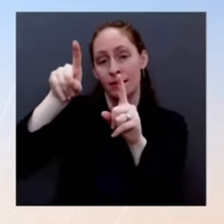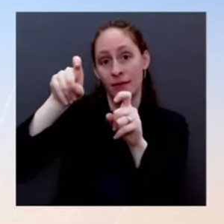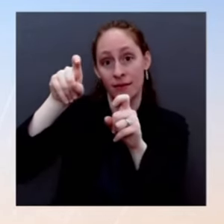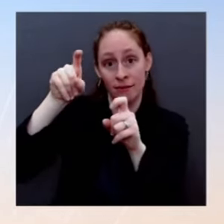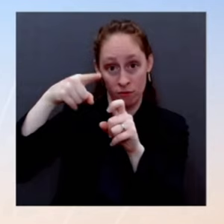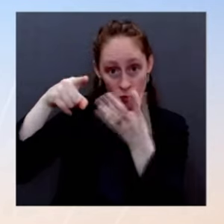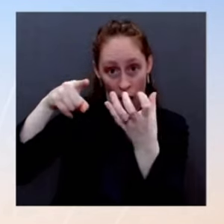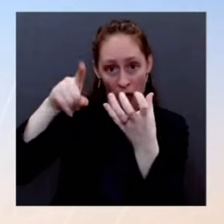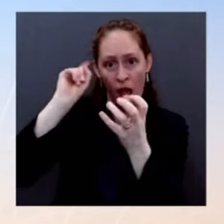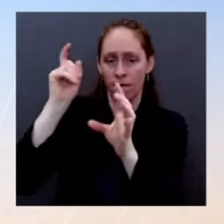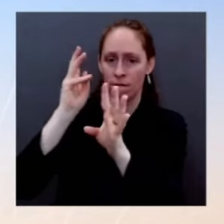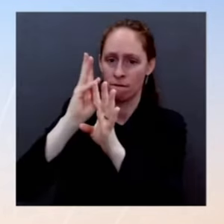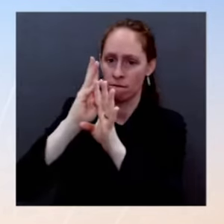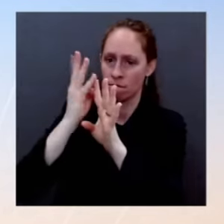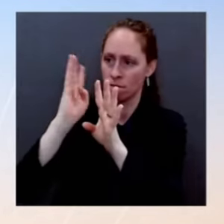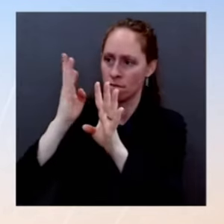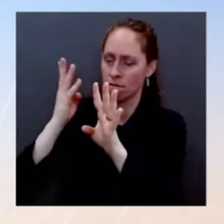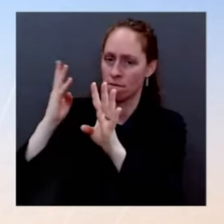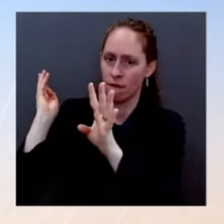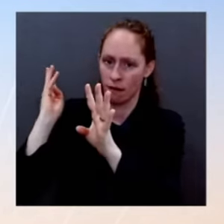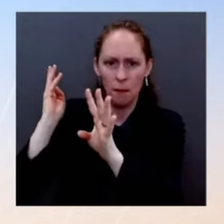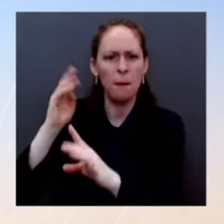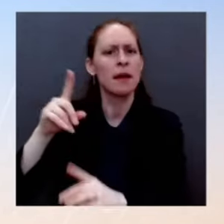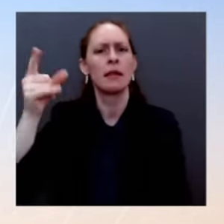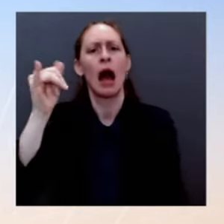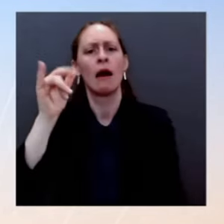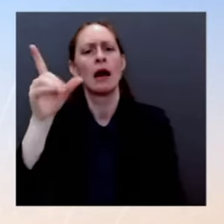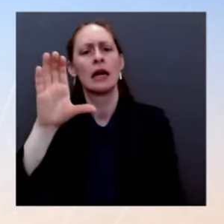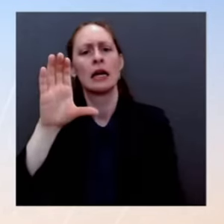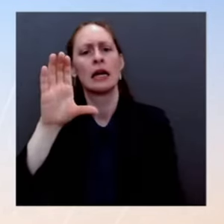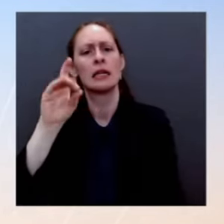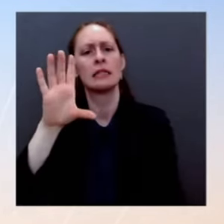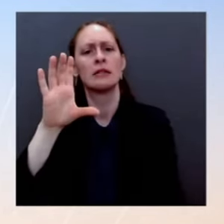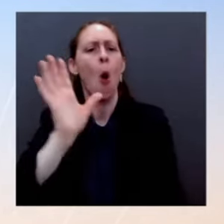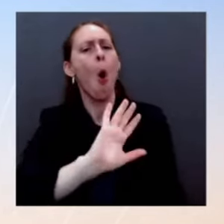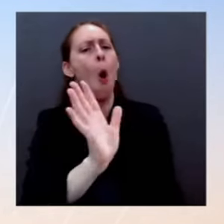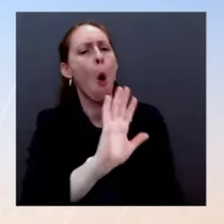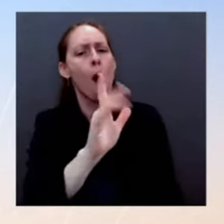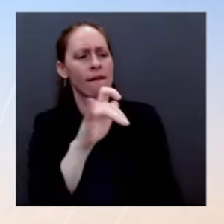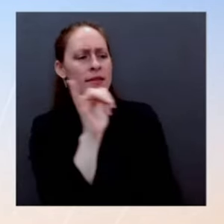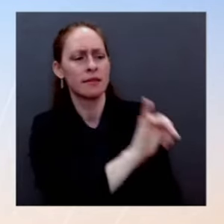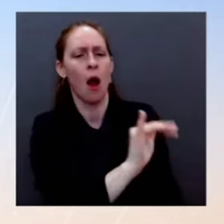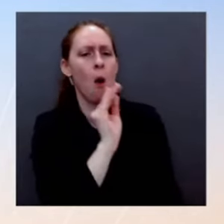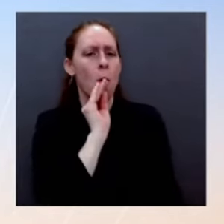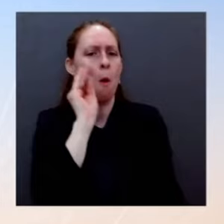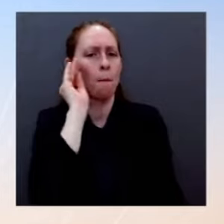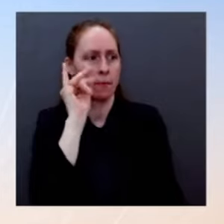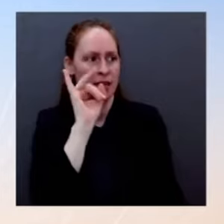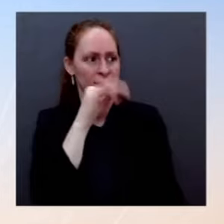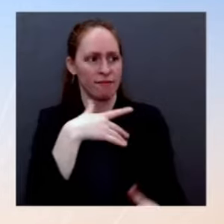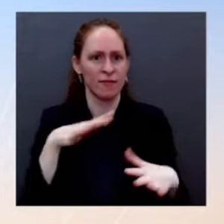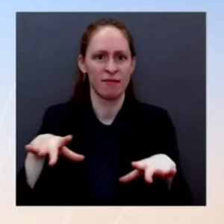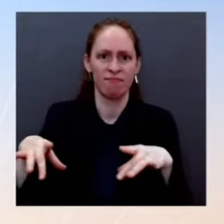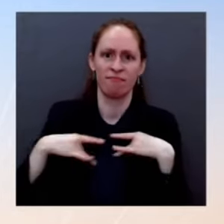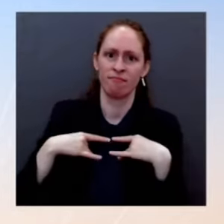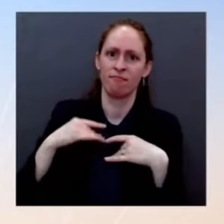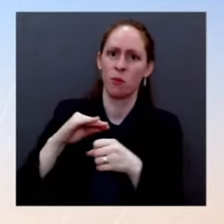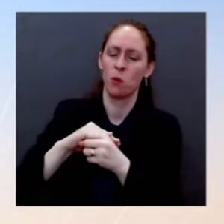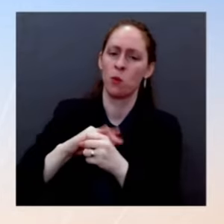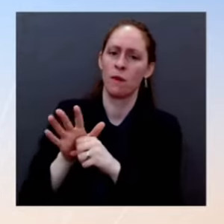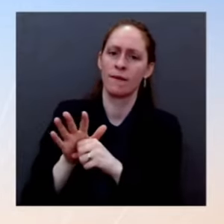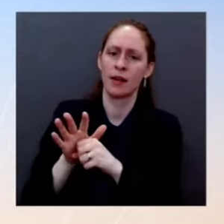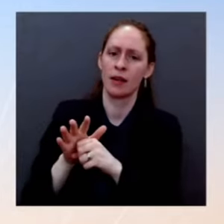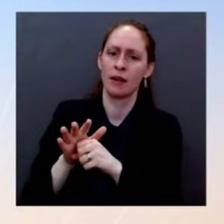mail free tests to people that need them. The president's there on television talking about a winter of severe